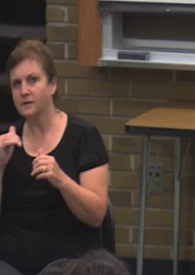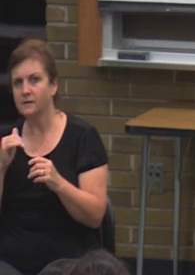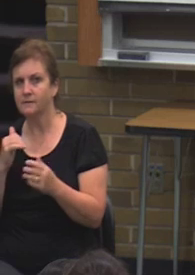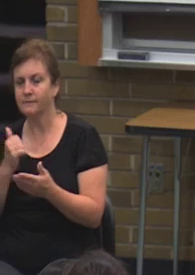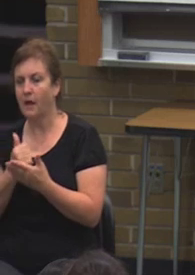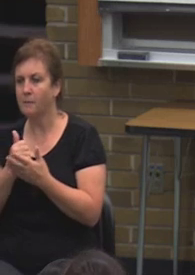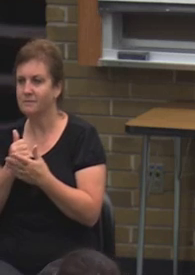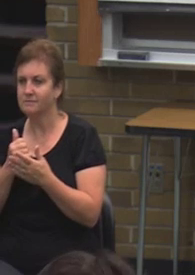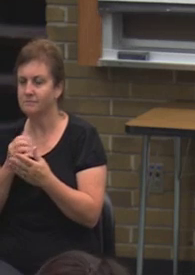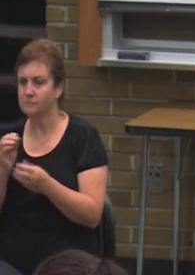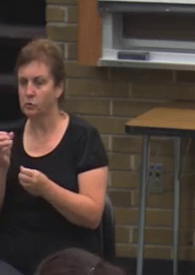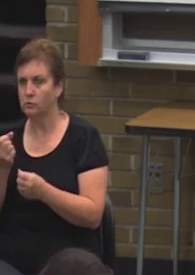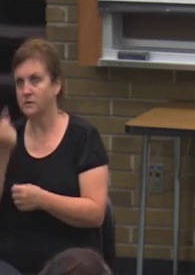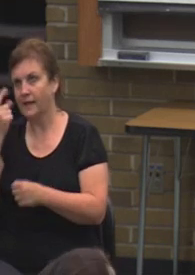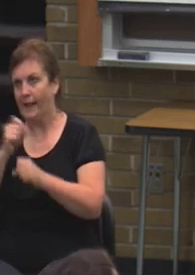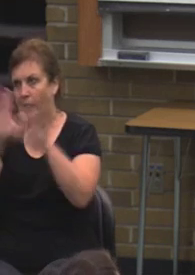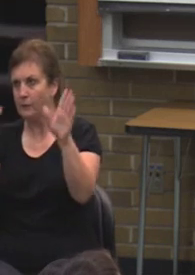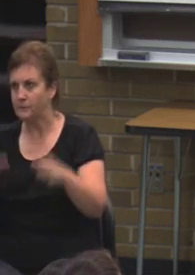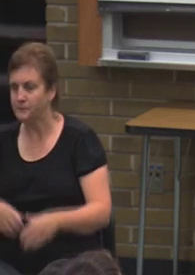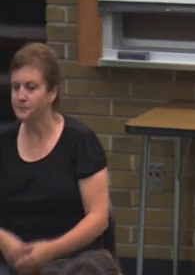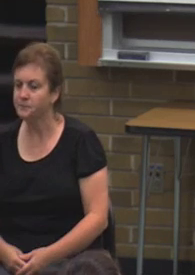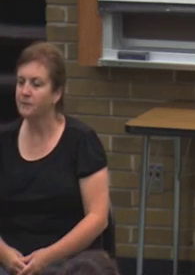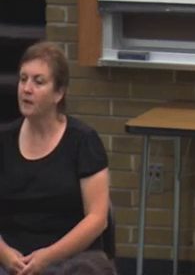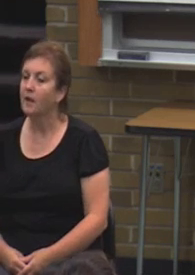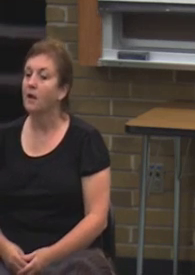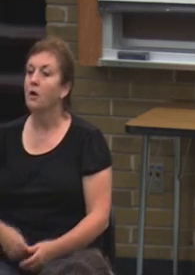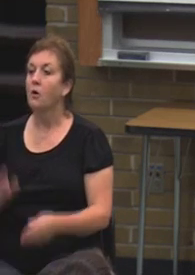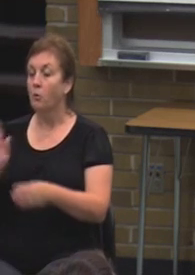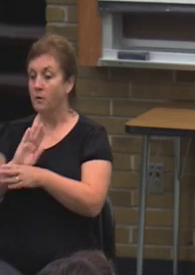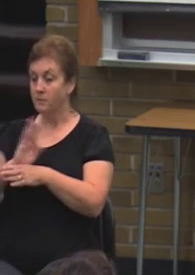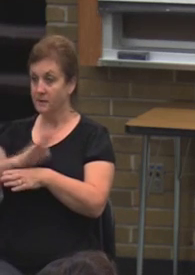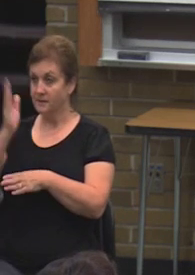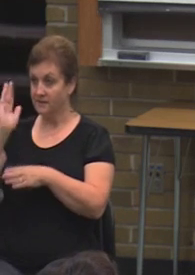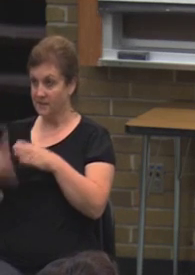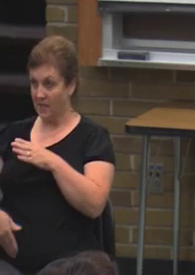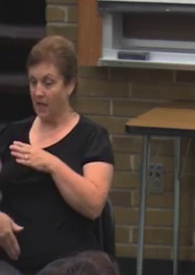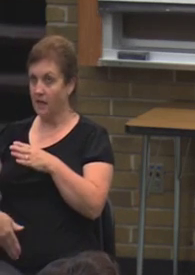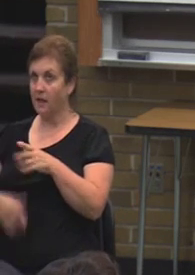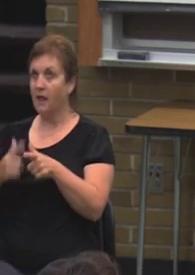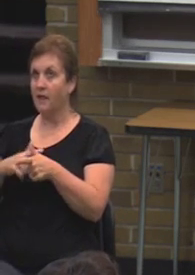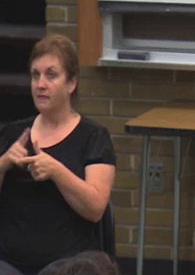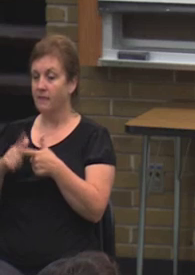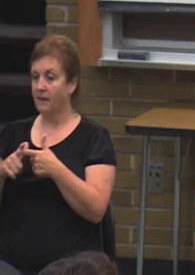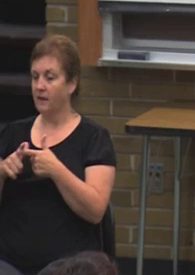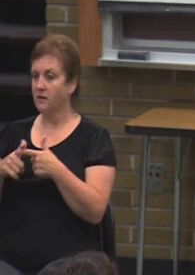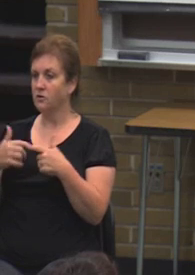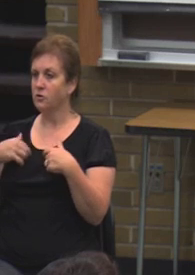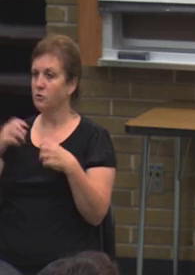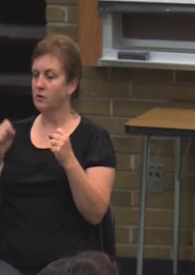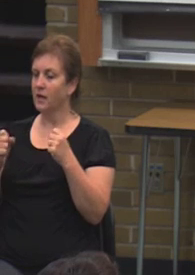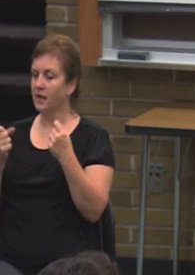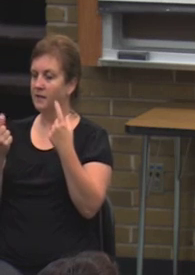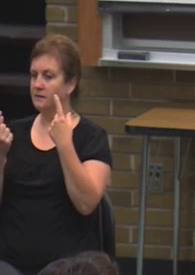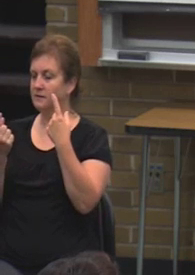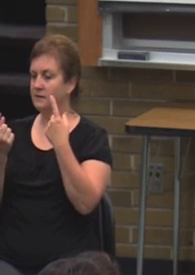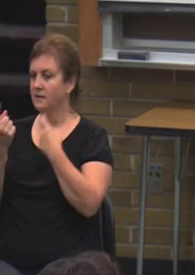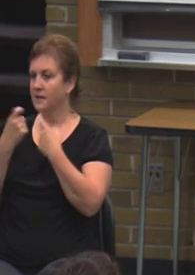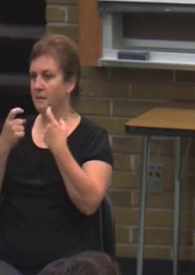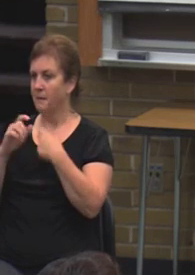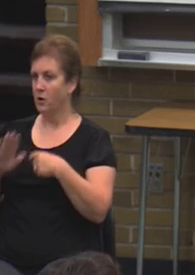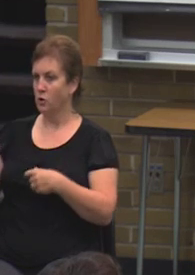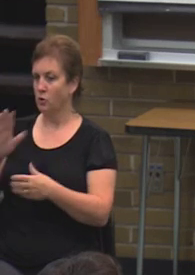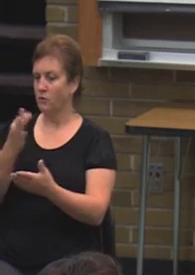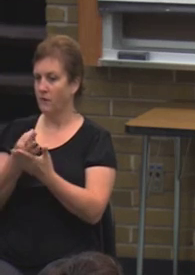that you may have this afternoon. Once the video does conclude, we'll give you an opportunity to ask some questions about your